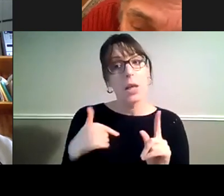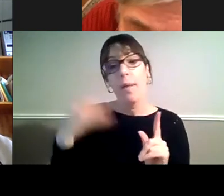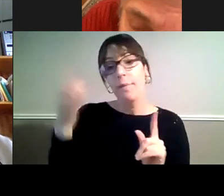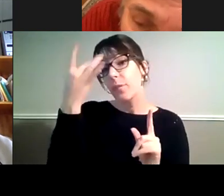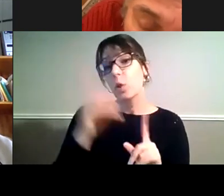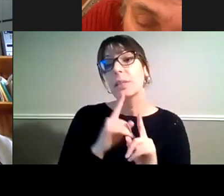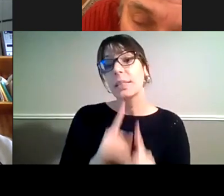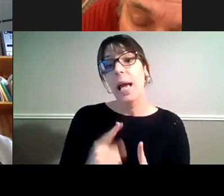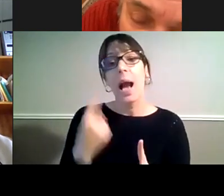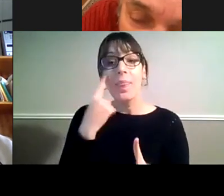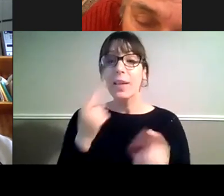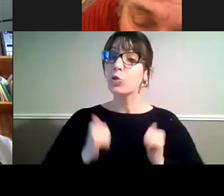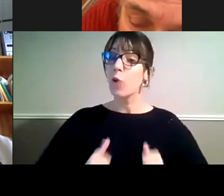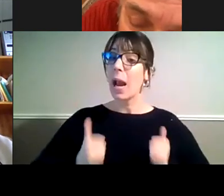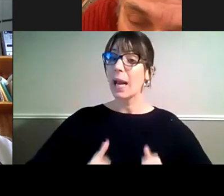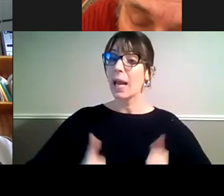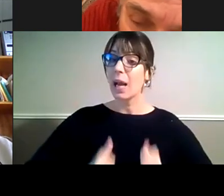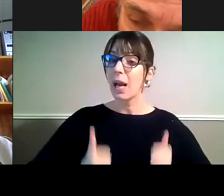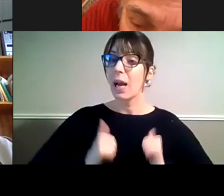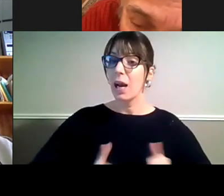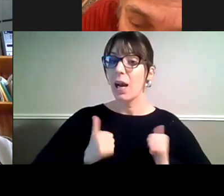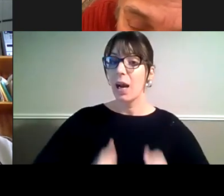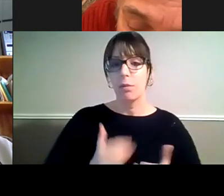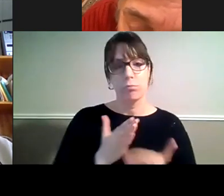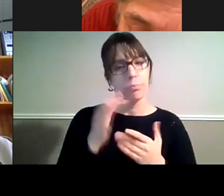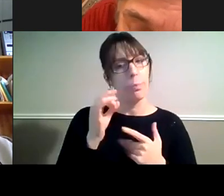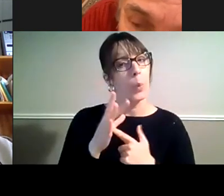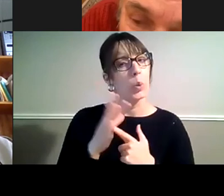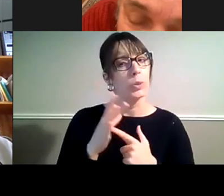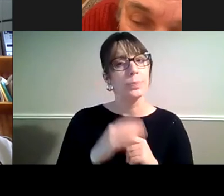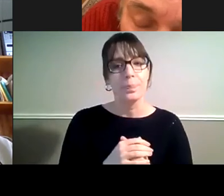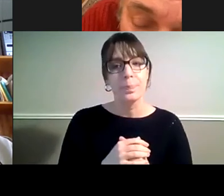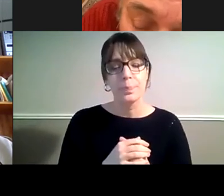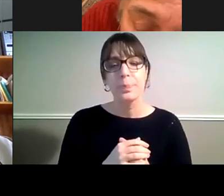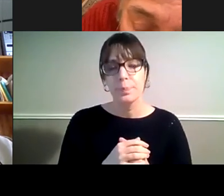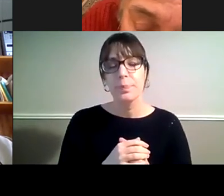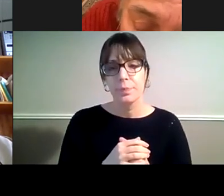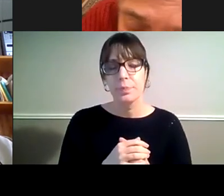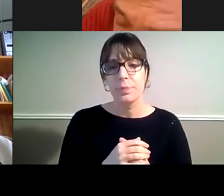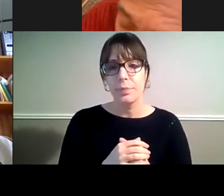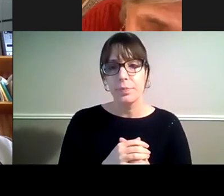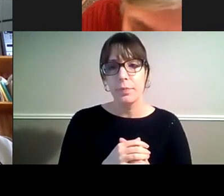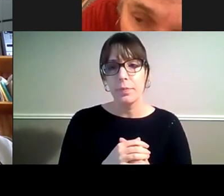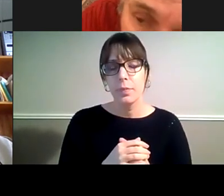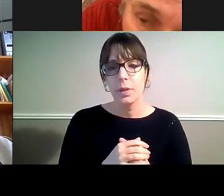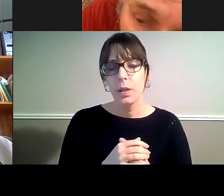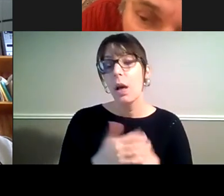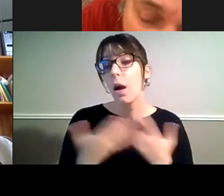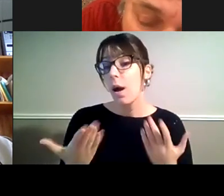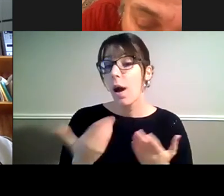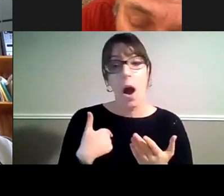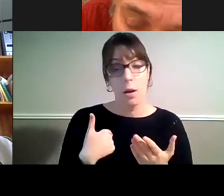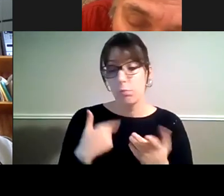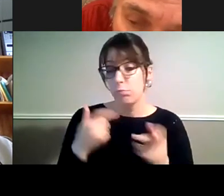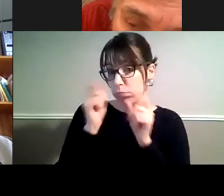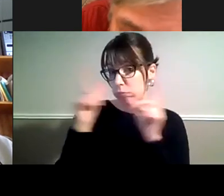training is a really important aspect as well. You know, I'm particularly aware